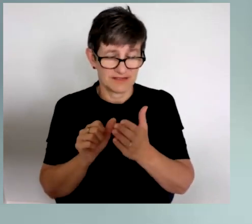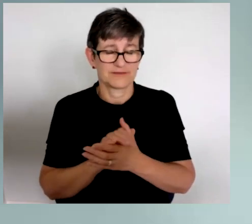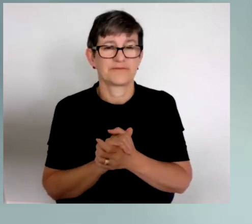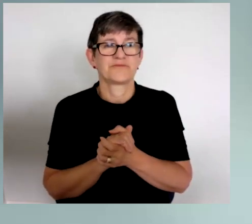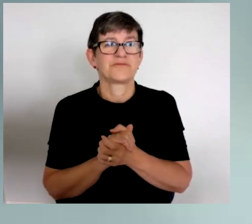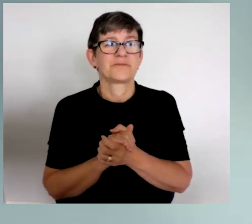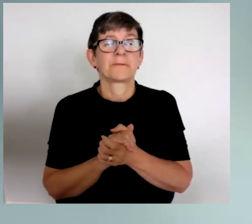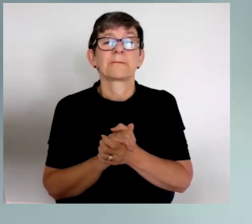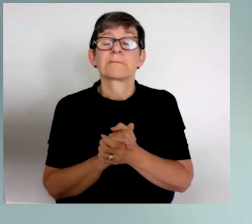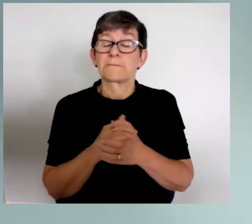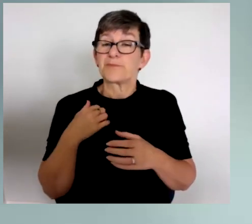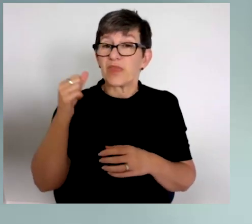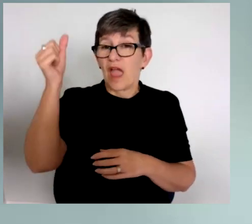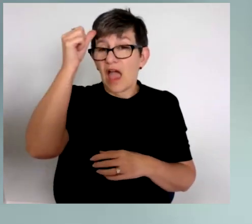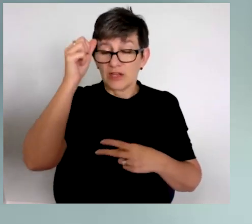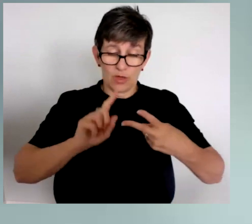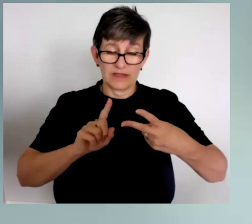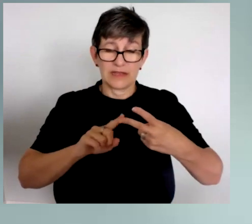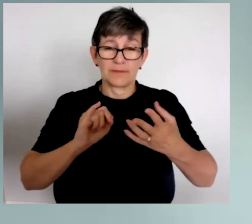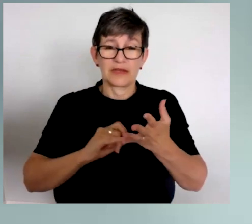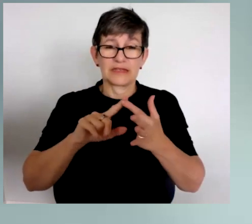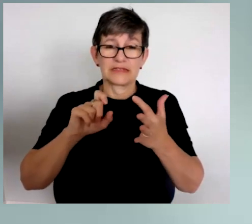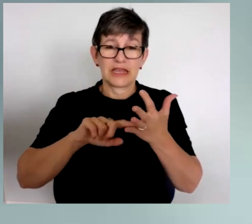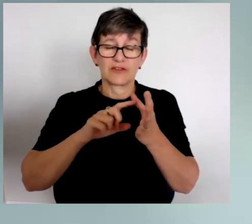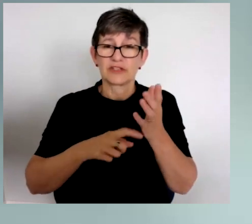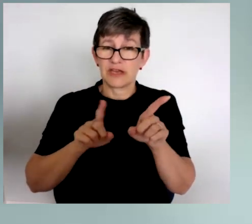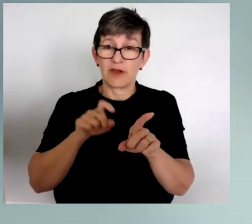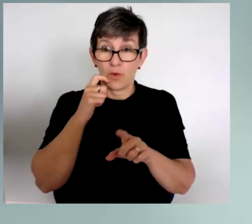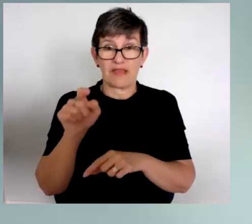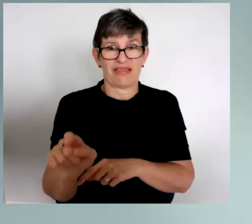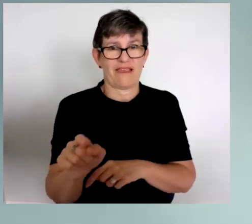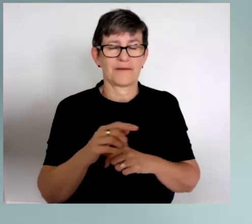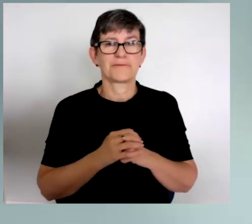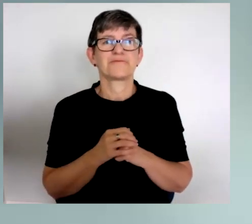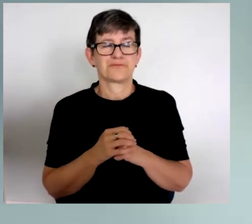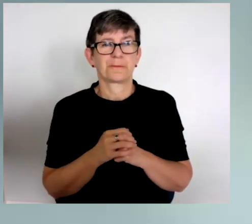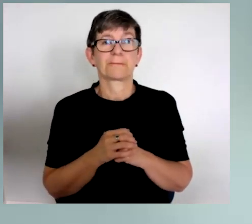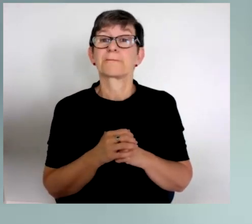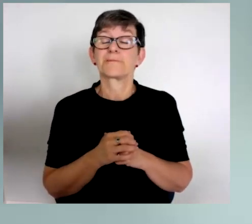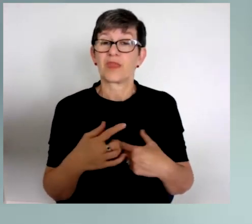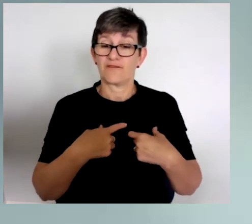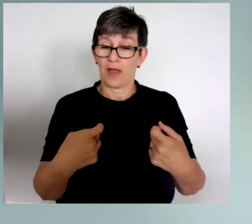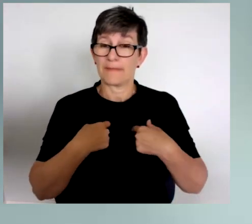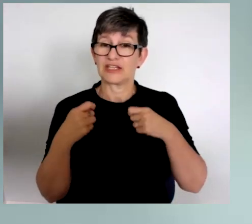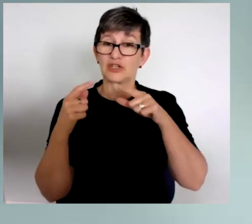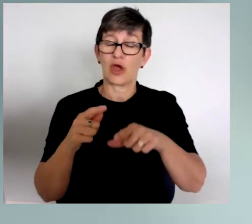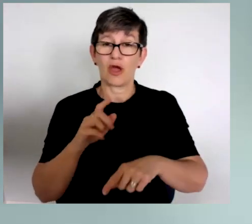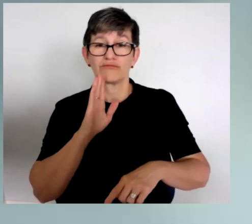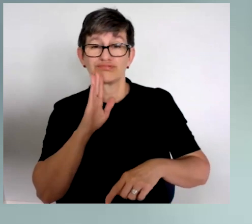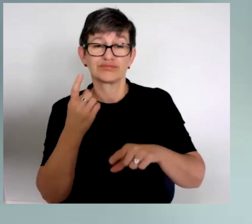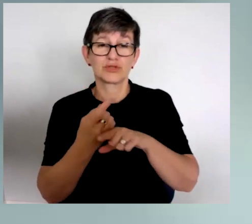And I knew that the Deputy Secretary was going to be present. And I was invited to speak about